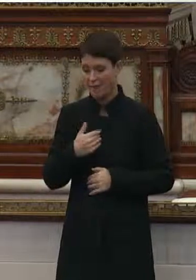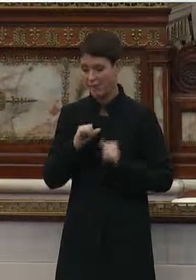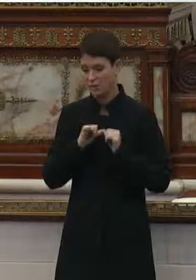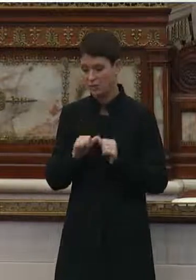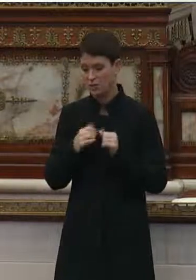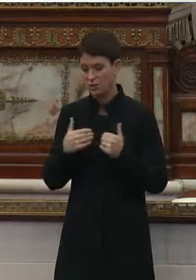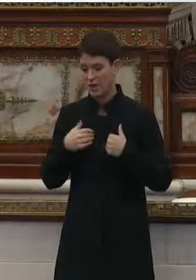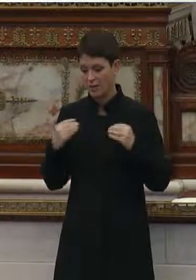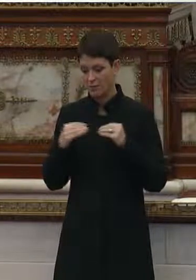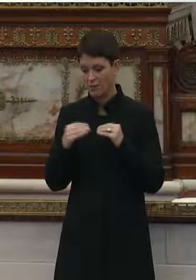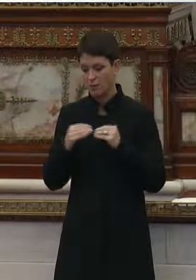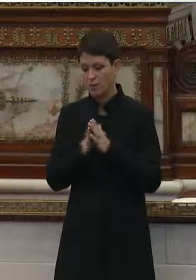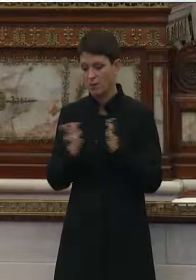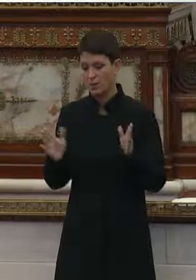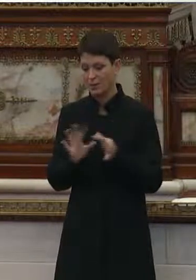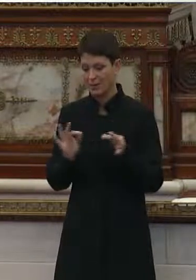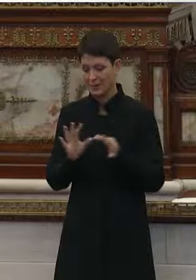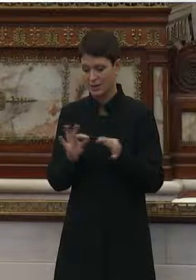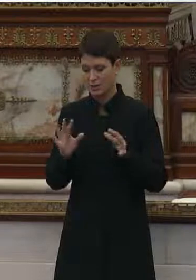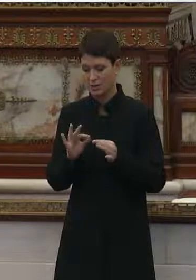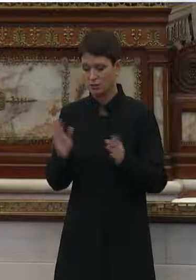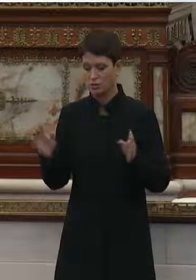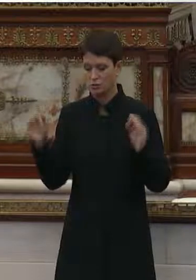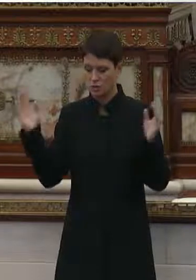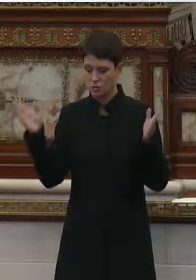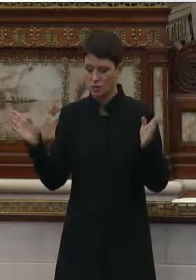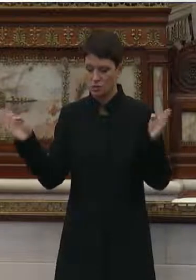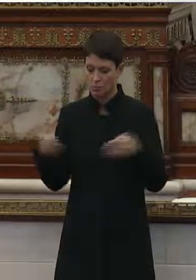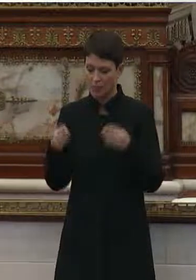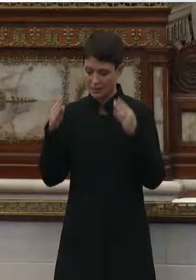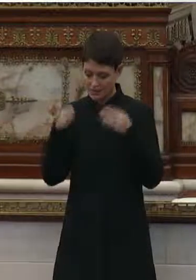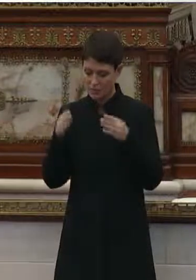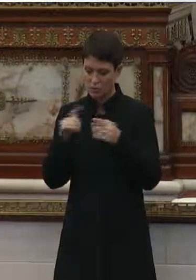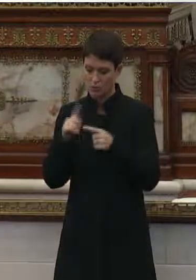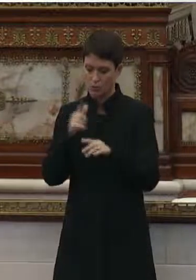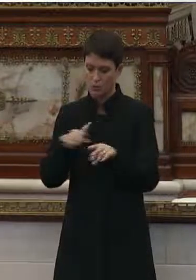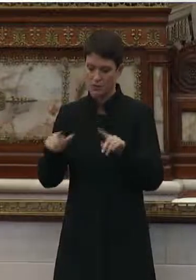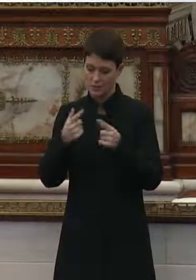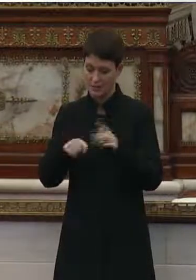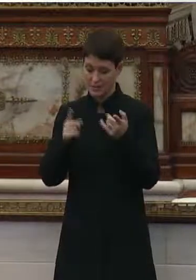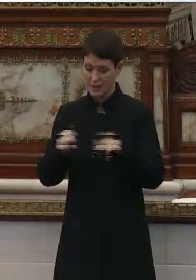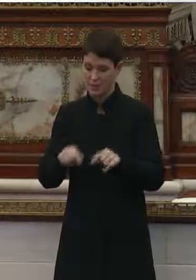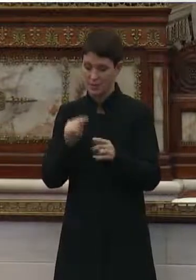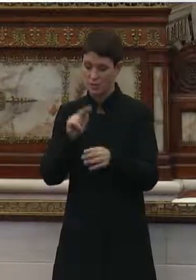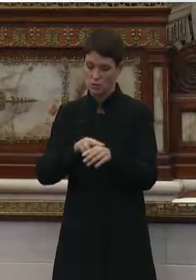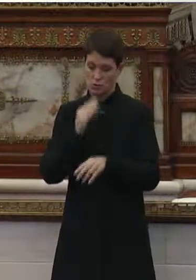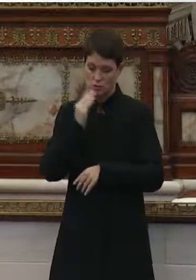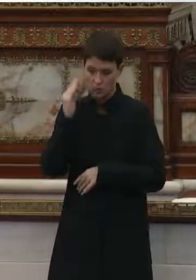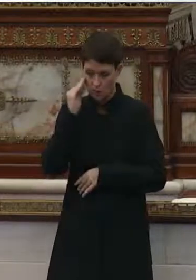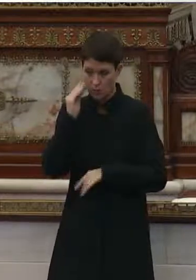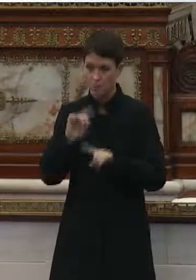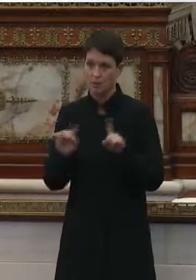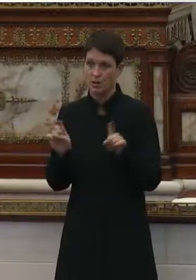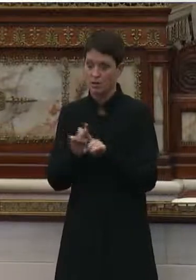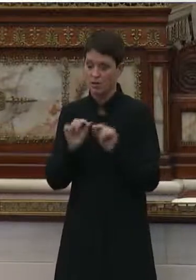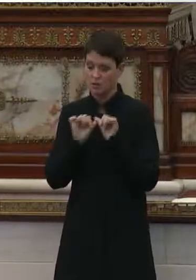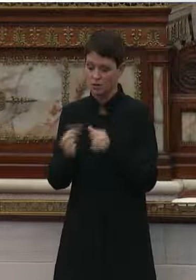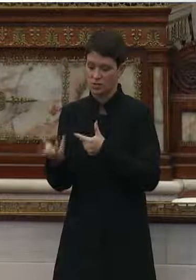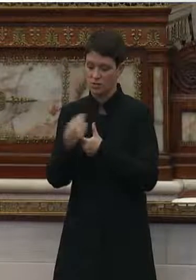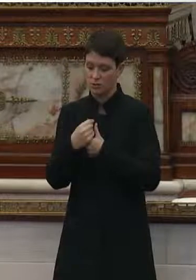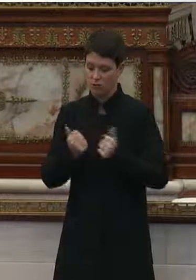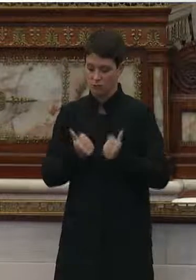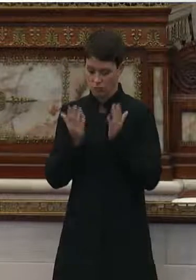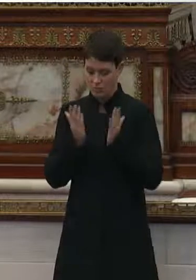continue to hold public hearings to draw attention to what is happening in long-term care and continue to include the voice of